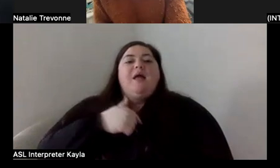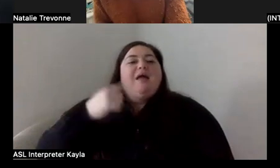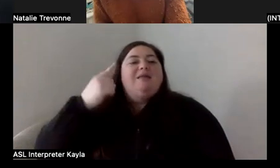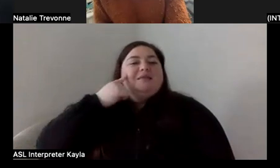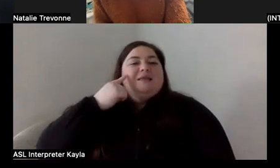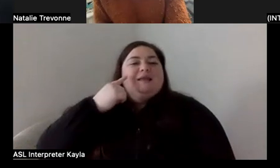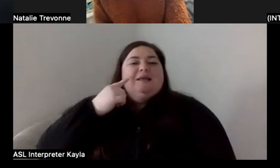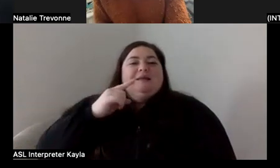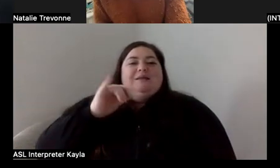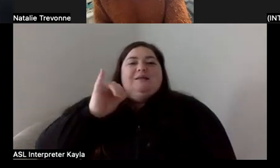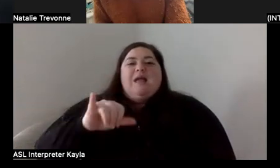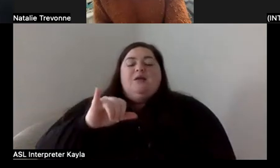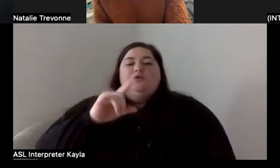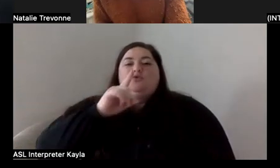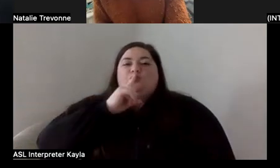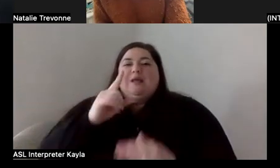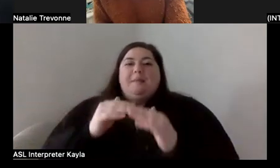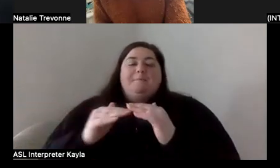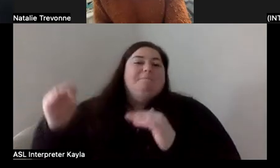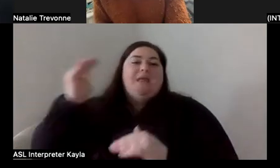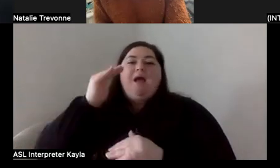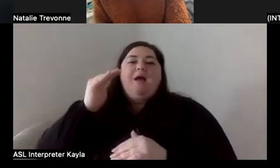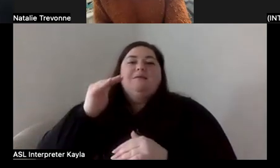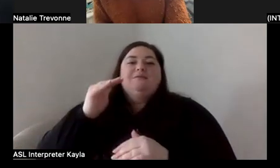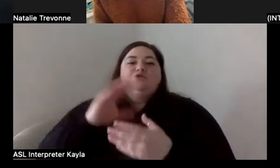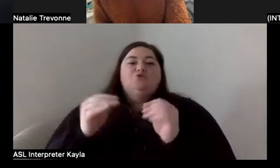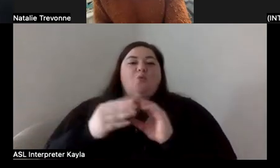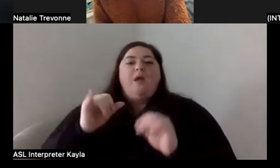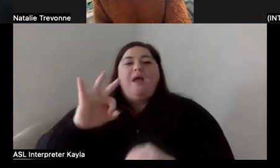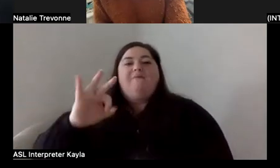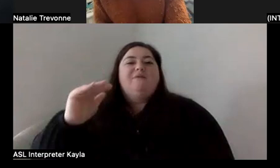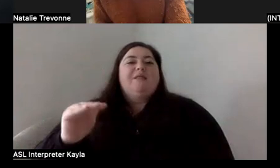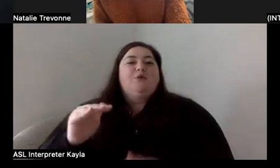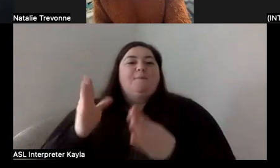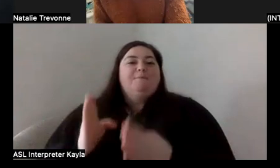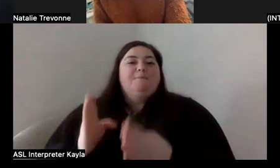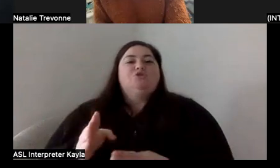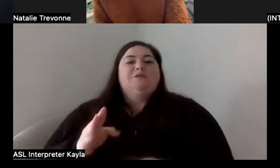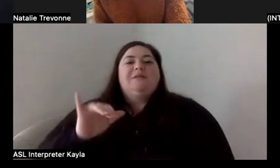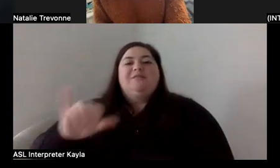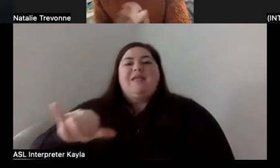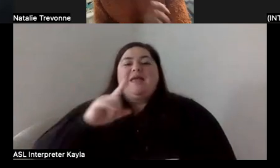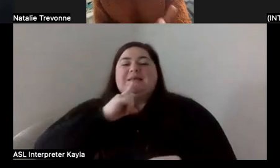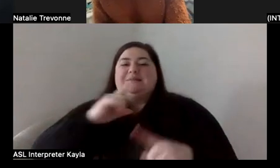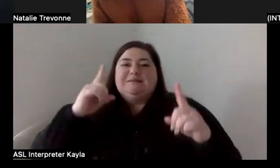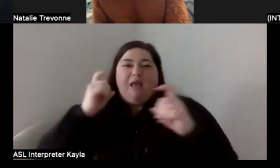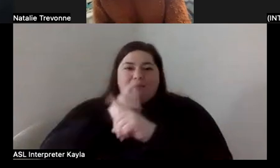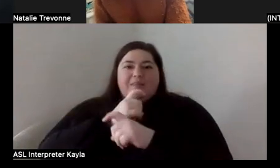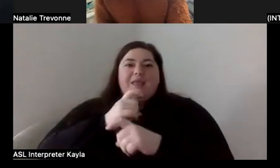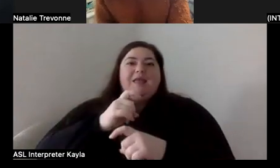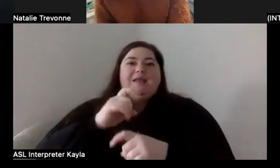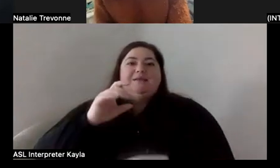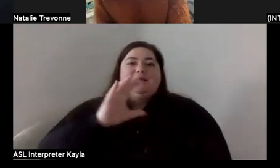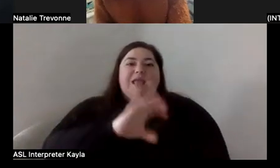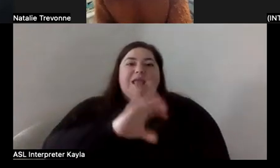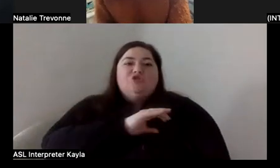goes so much beyond the story of a little person. And, you know, it's just such a complicated character and about family